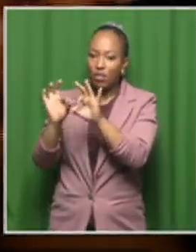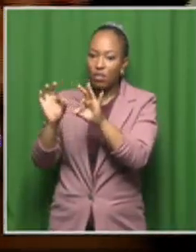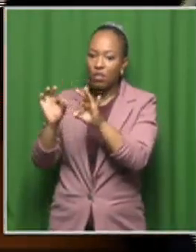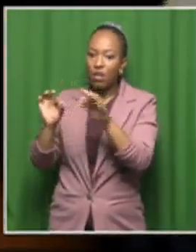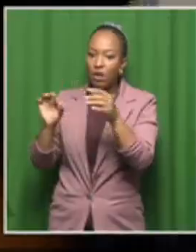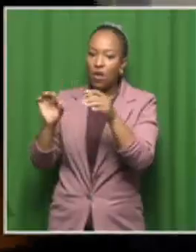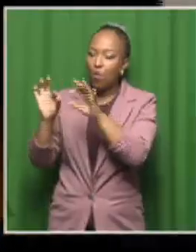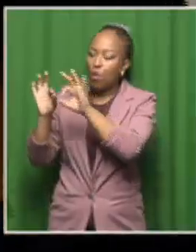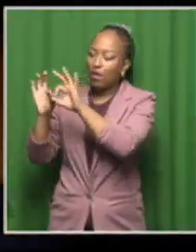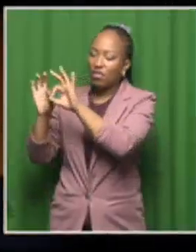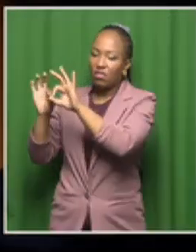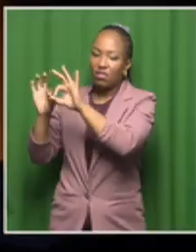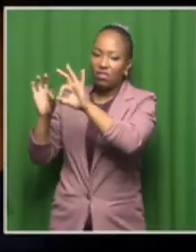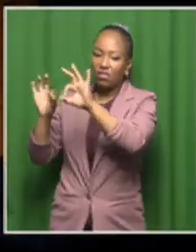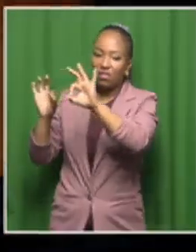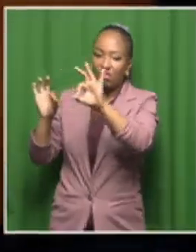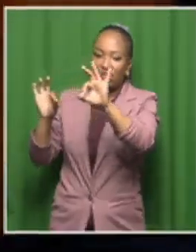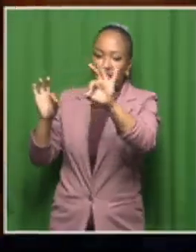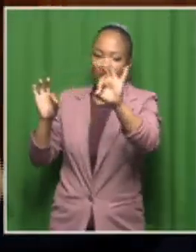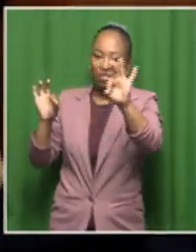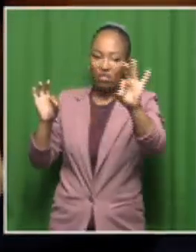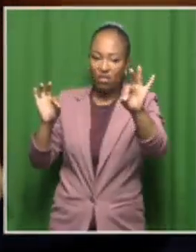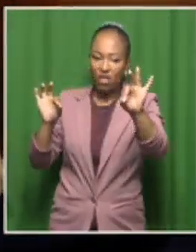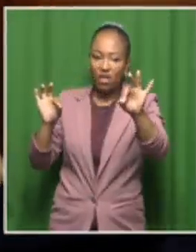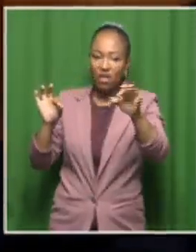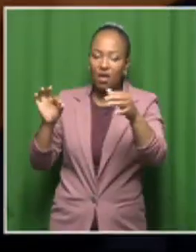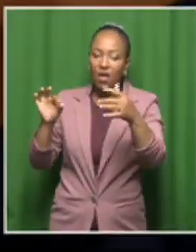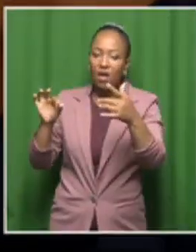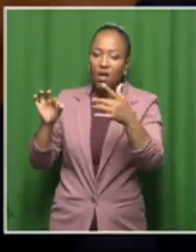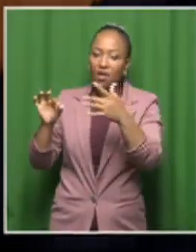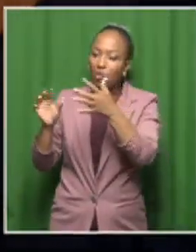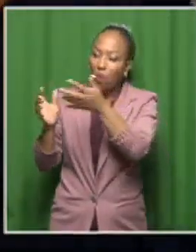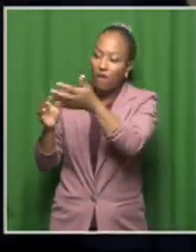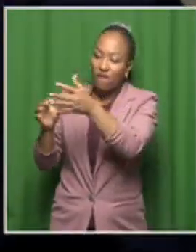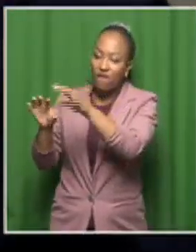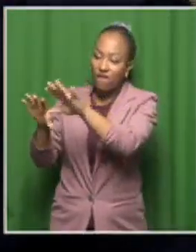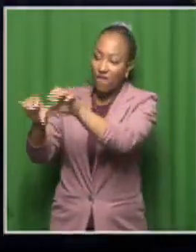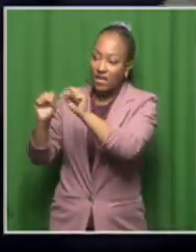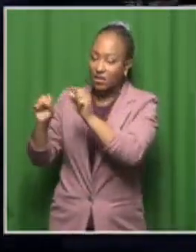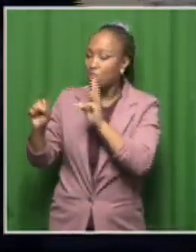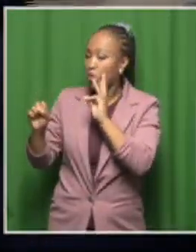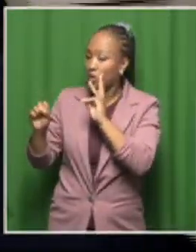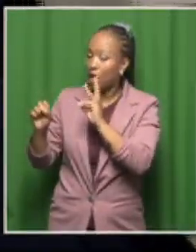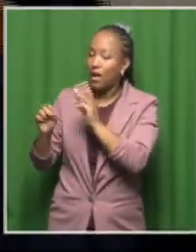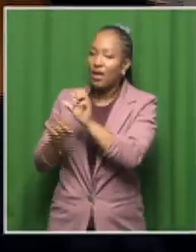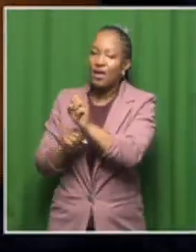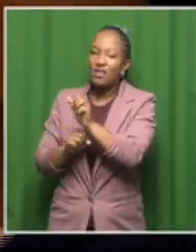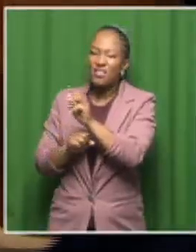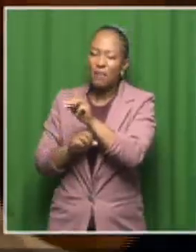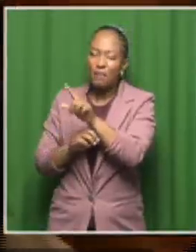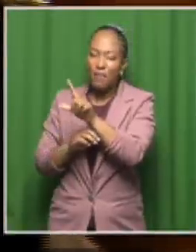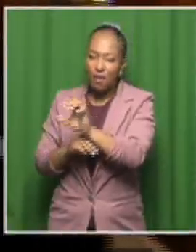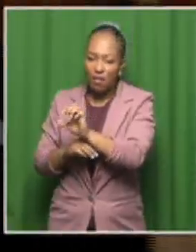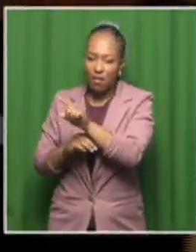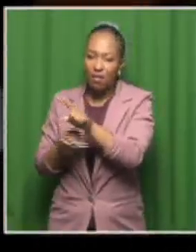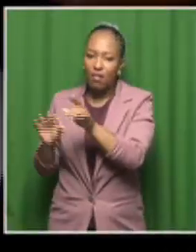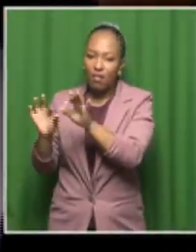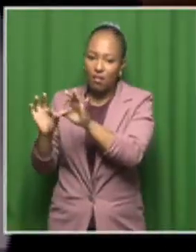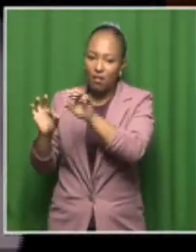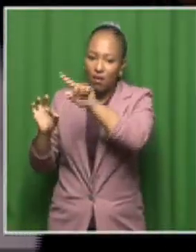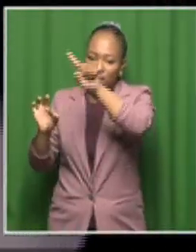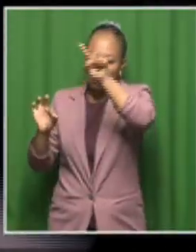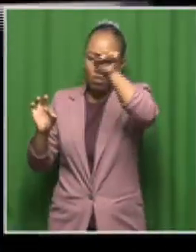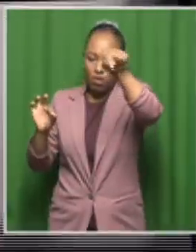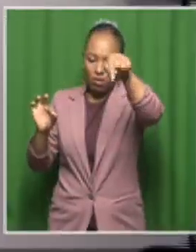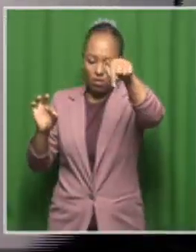it's automated. And then it will inject the sample, collect the sample from the vial. And then it will move back and then inject the sample here.